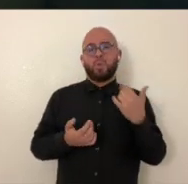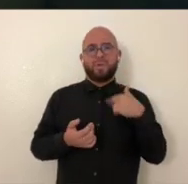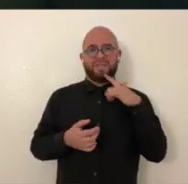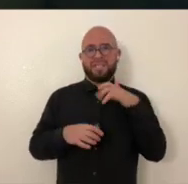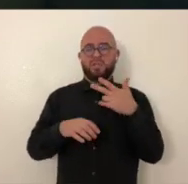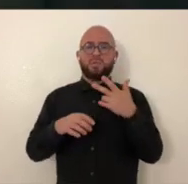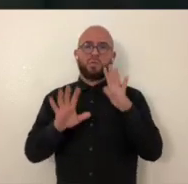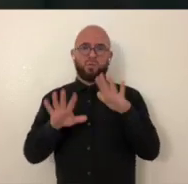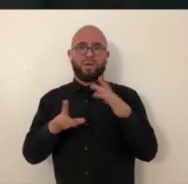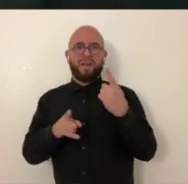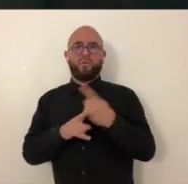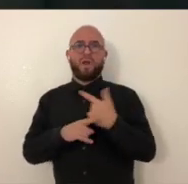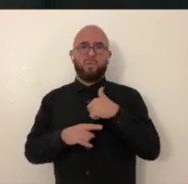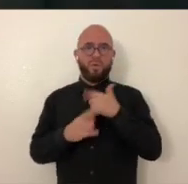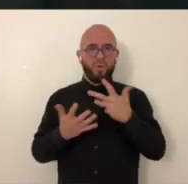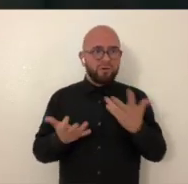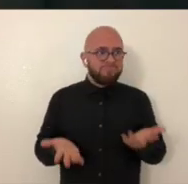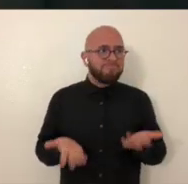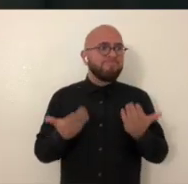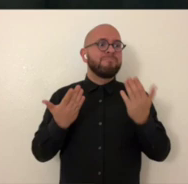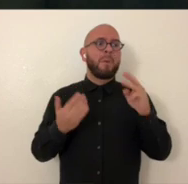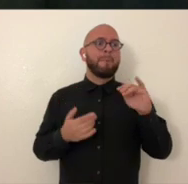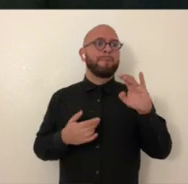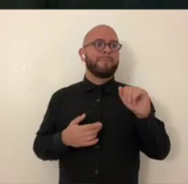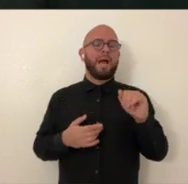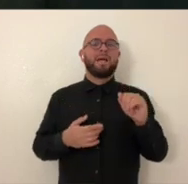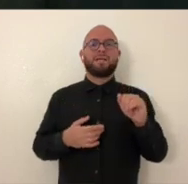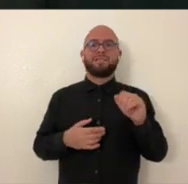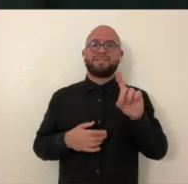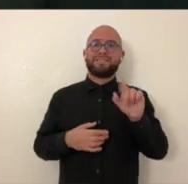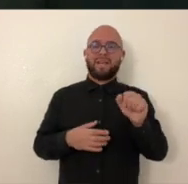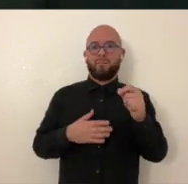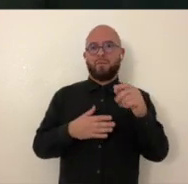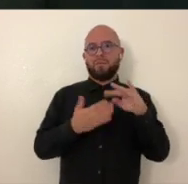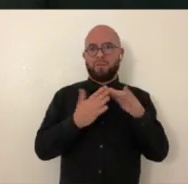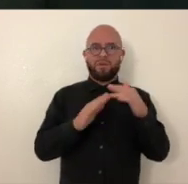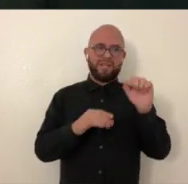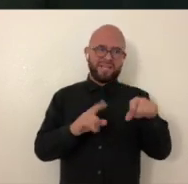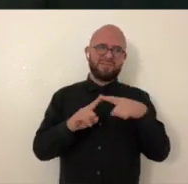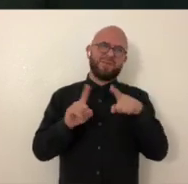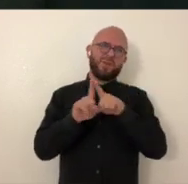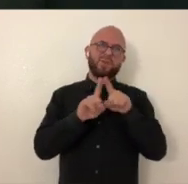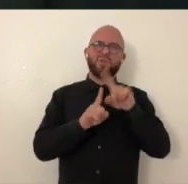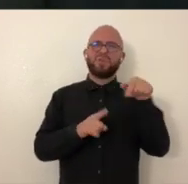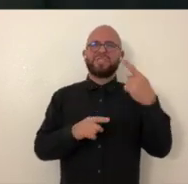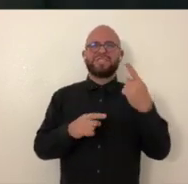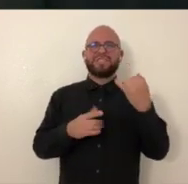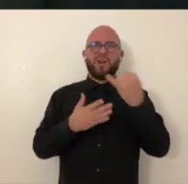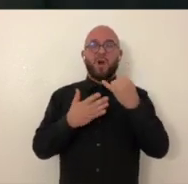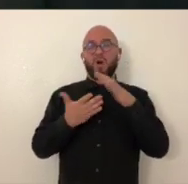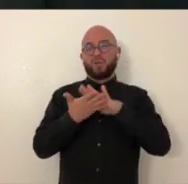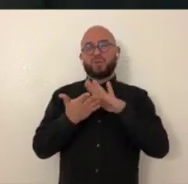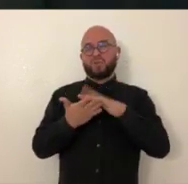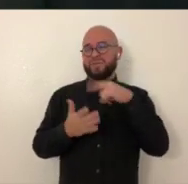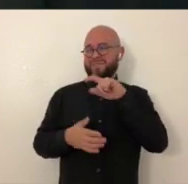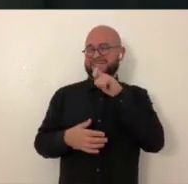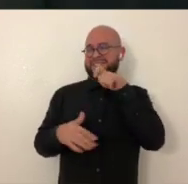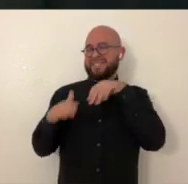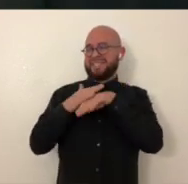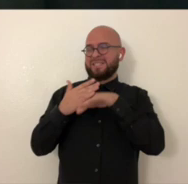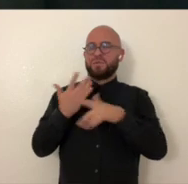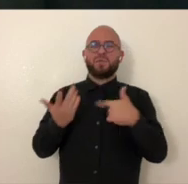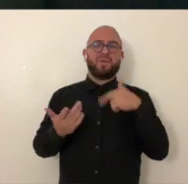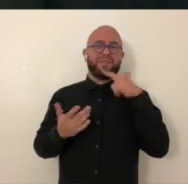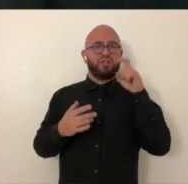as it is to uplift MICA's disabled community, you know, it is a reality that art school is so accessible and I really